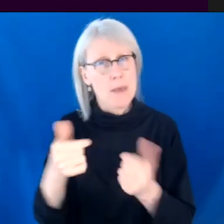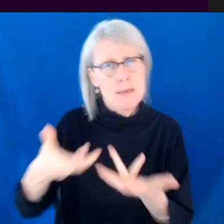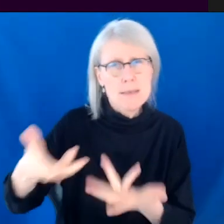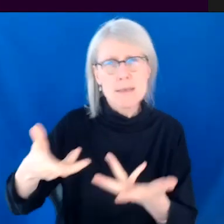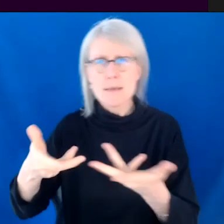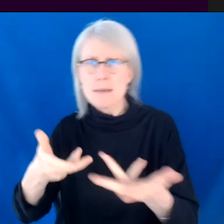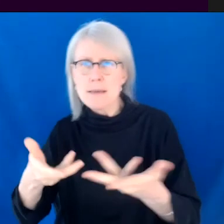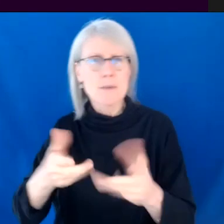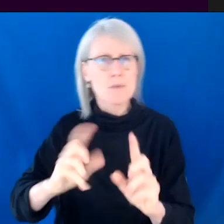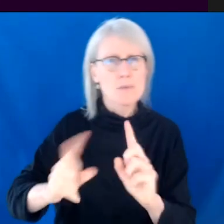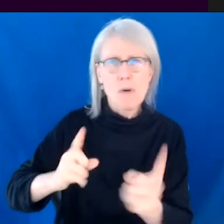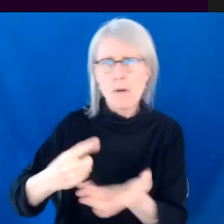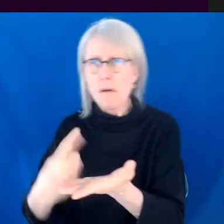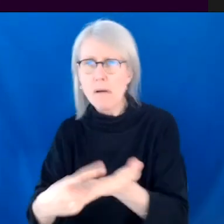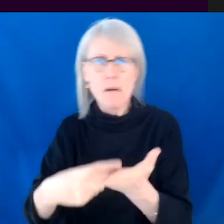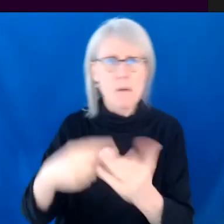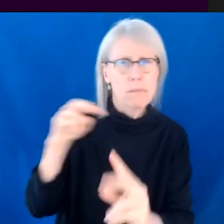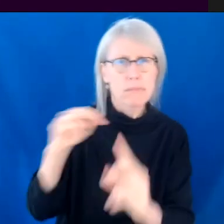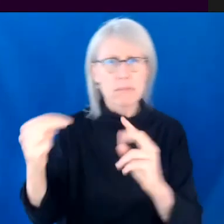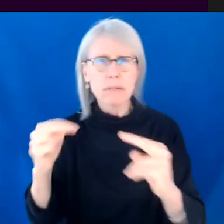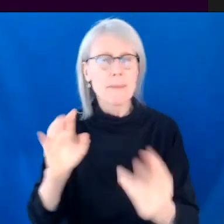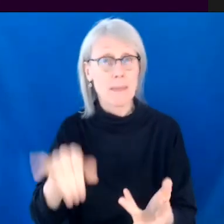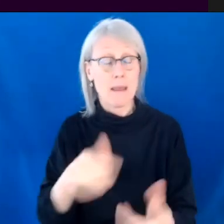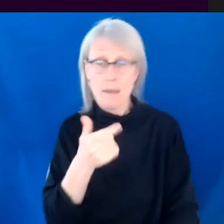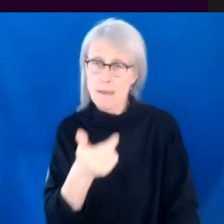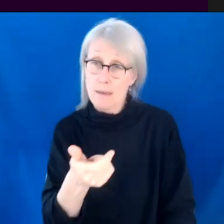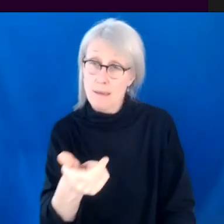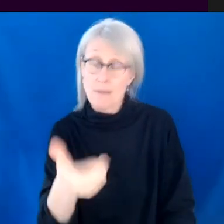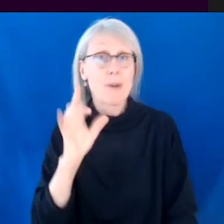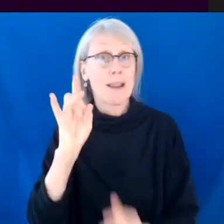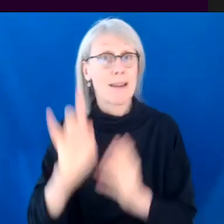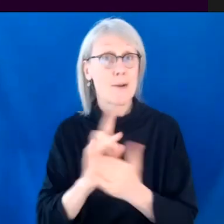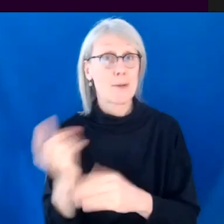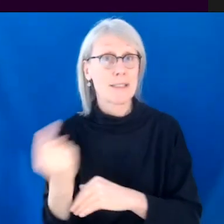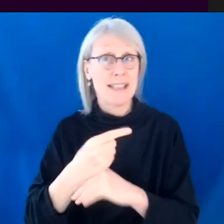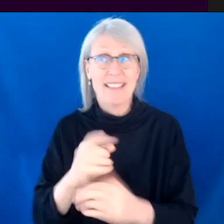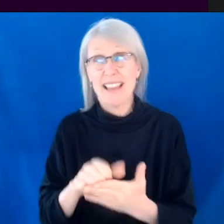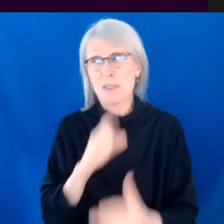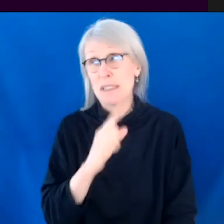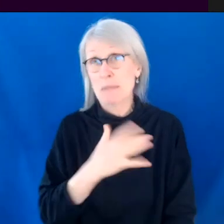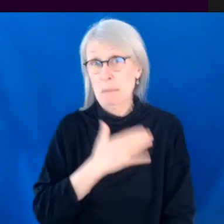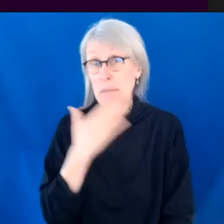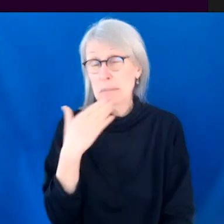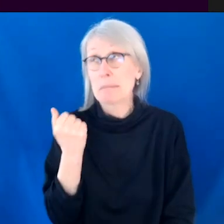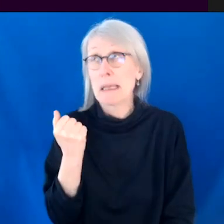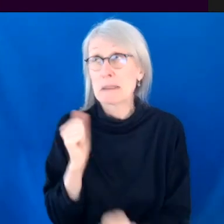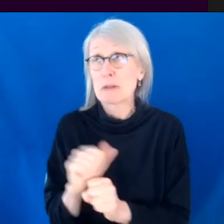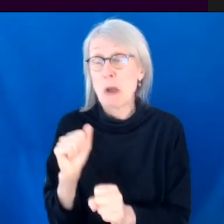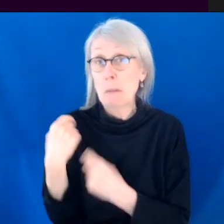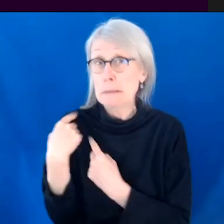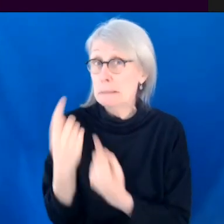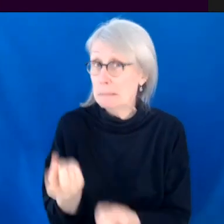what they talked about. Um, and so I just, and I, and that was one of the best jobs I ever had to this day.